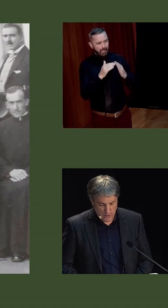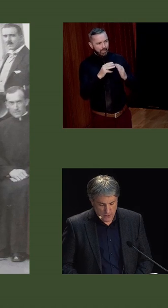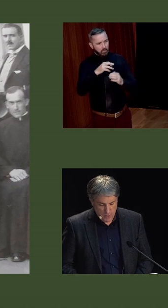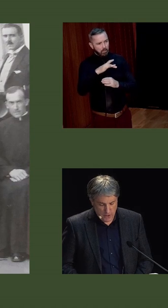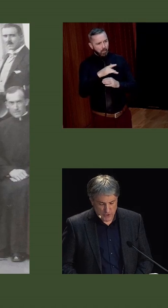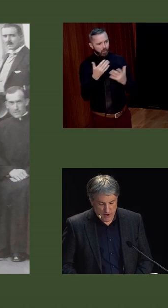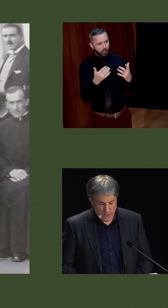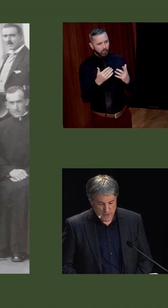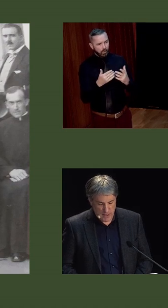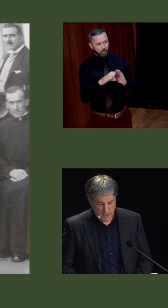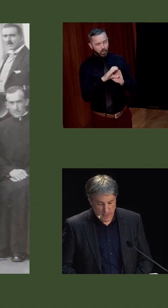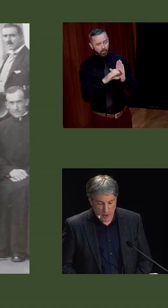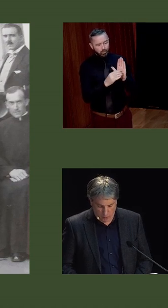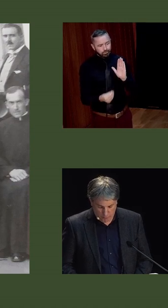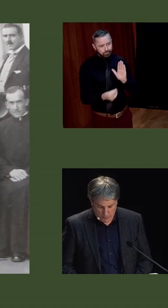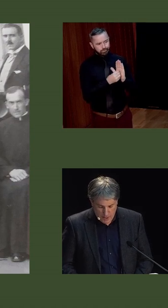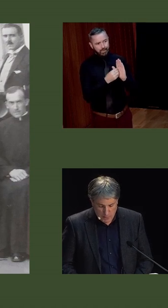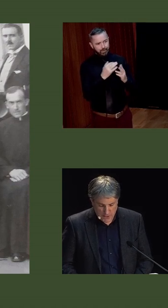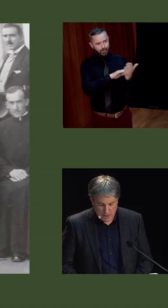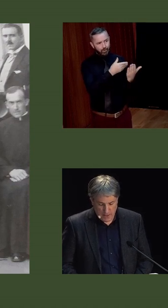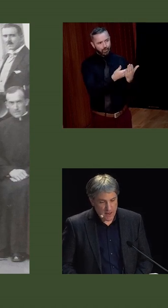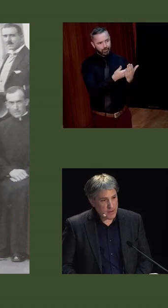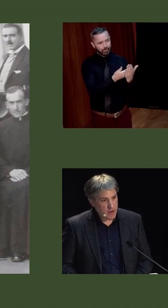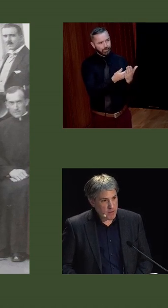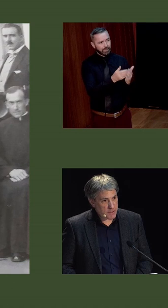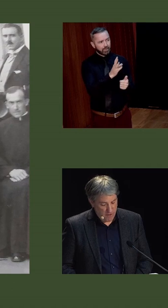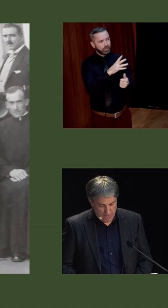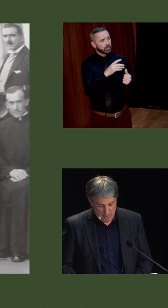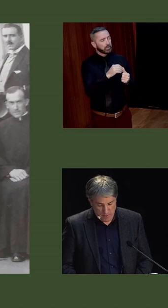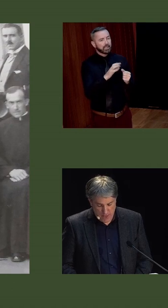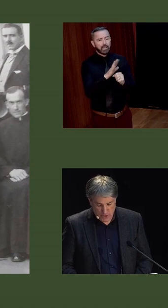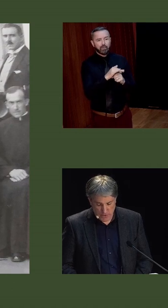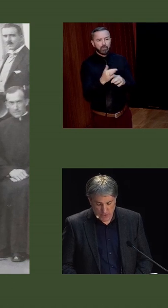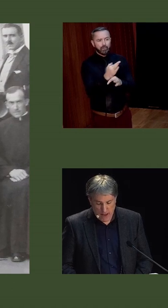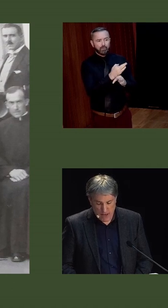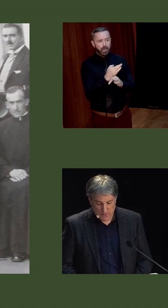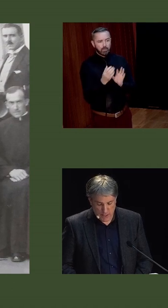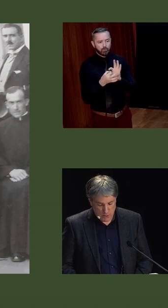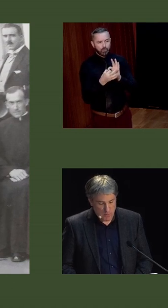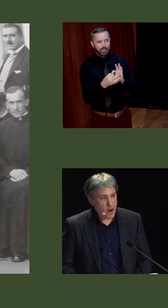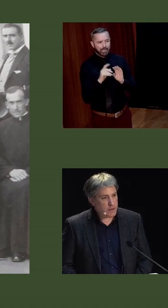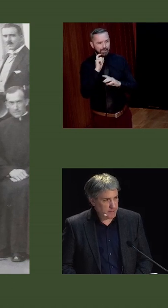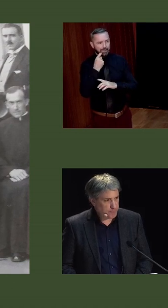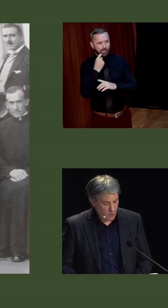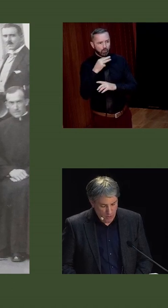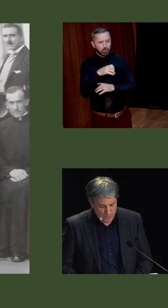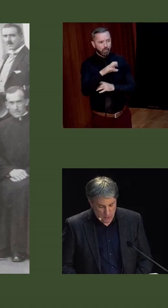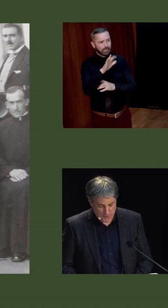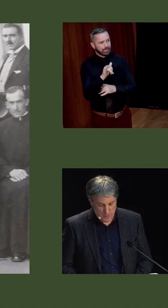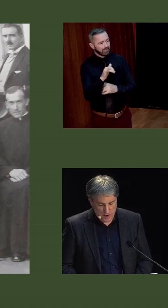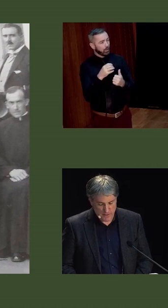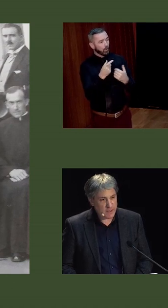moral code were enshrined in law, particularly in the areas of family relations and of sexual morality.